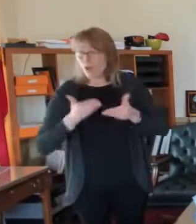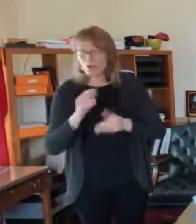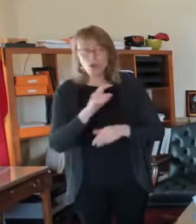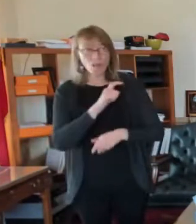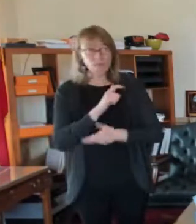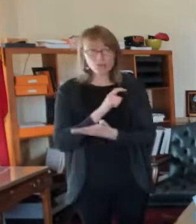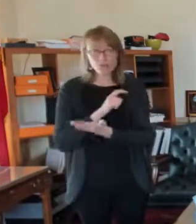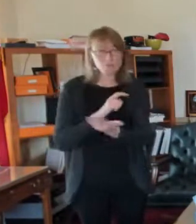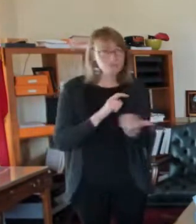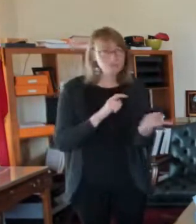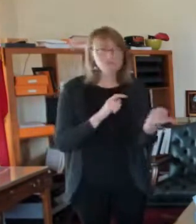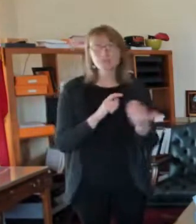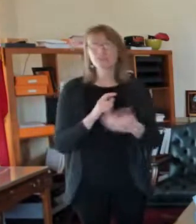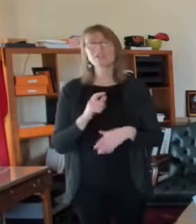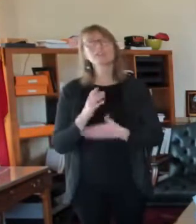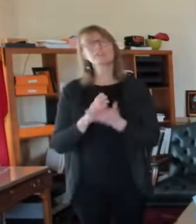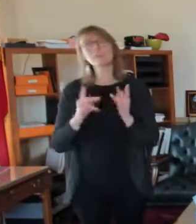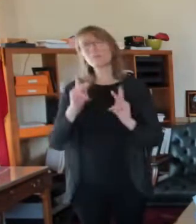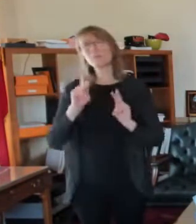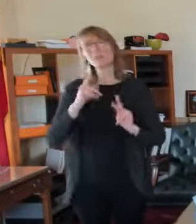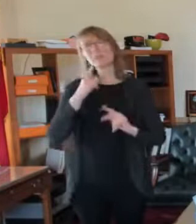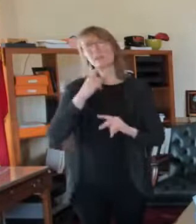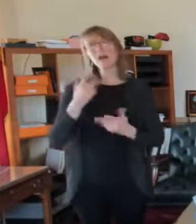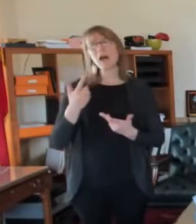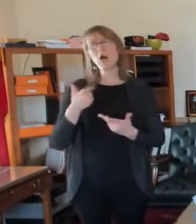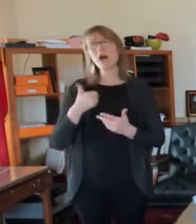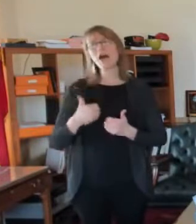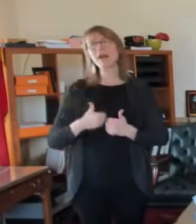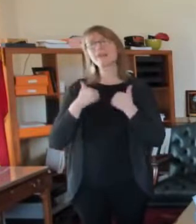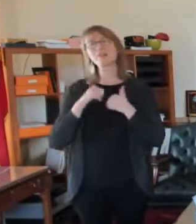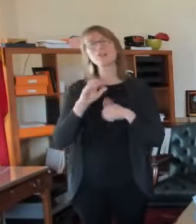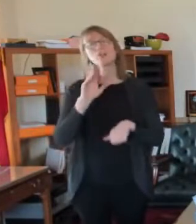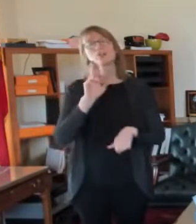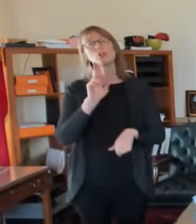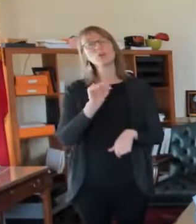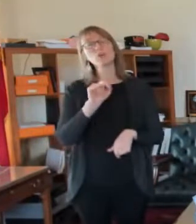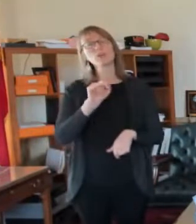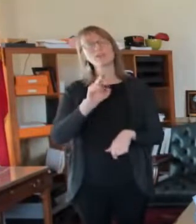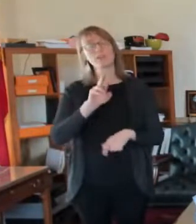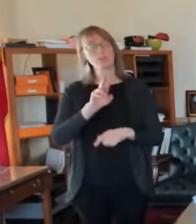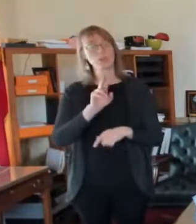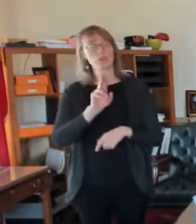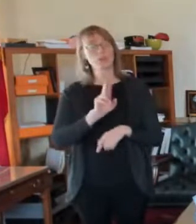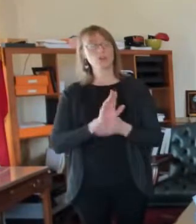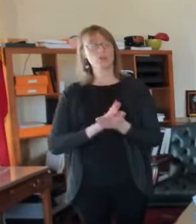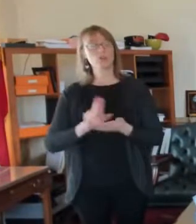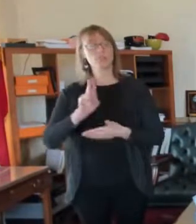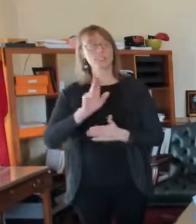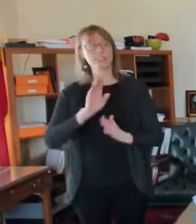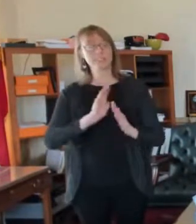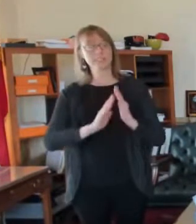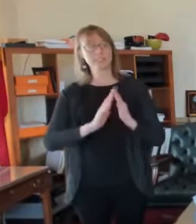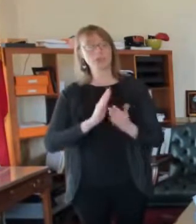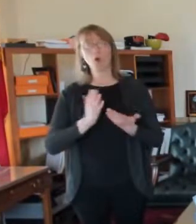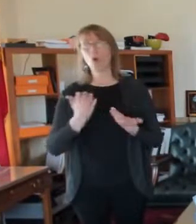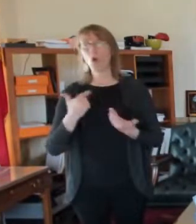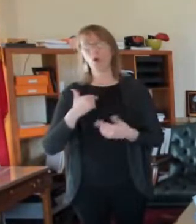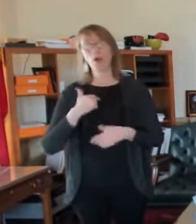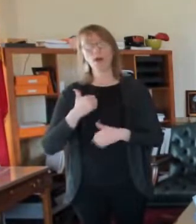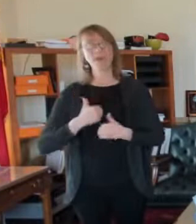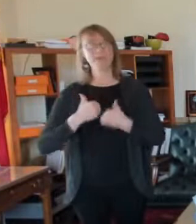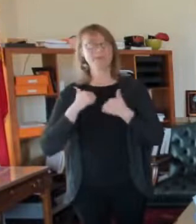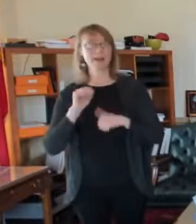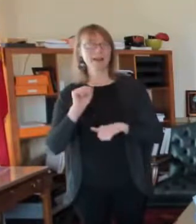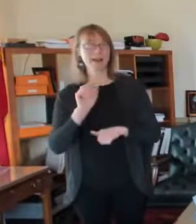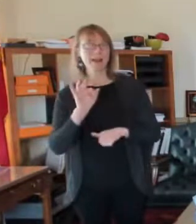maybe they live in university city or maybe they live in Afton or live outside of the city limits, that was a limiting factor